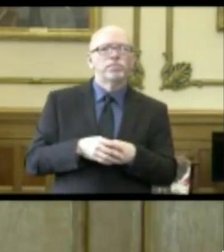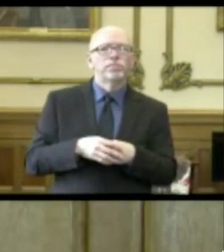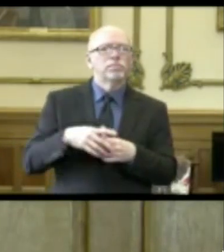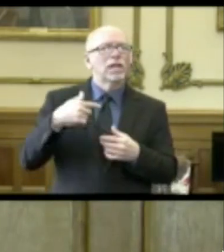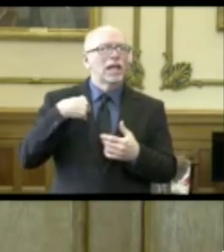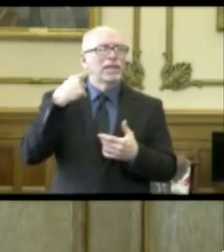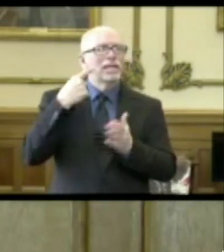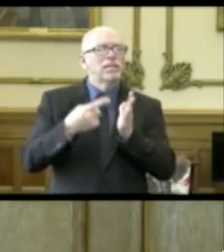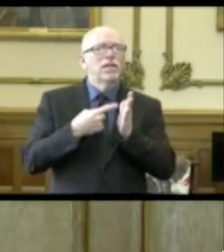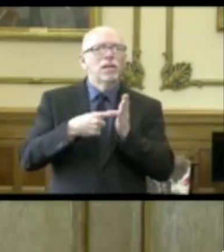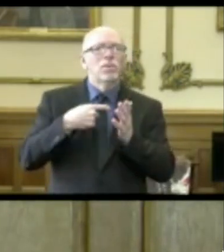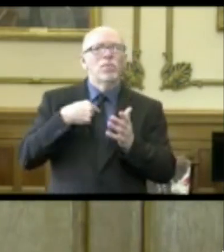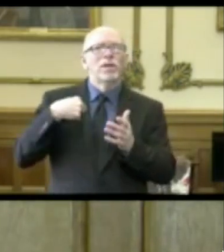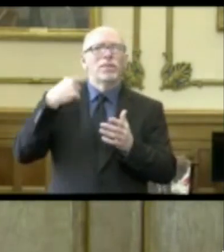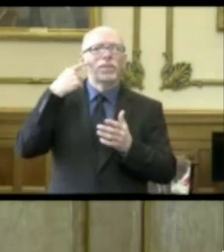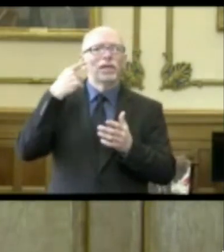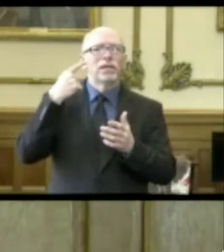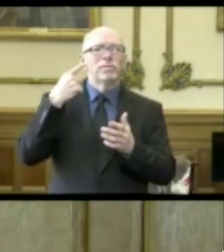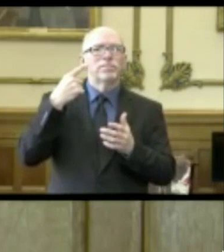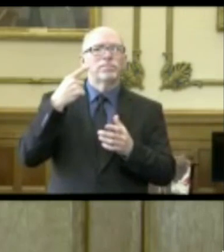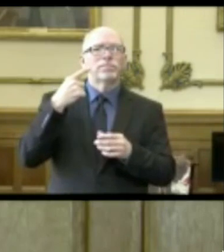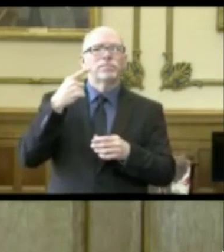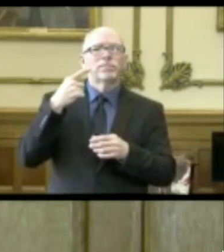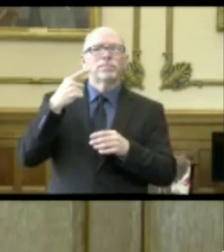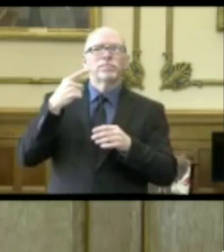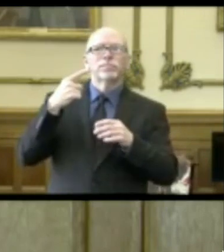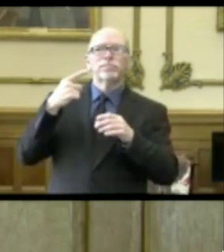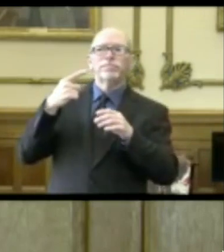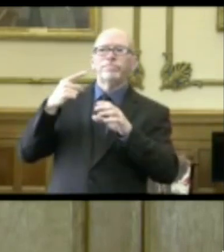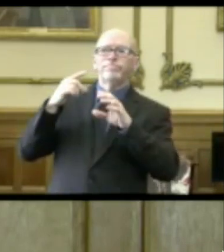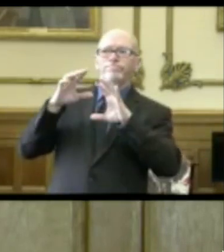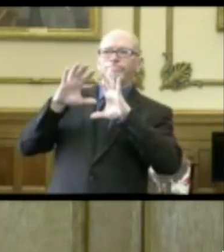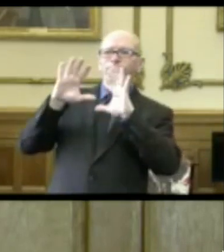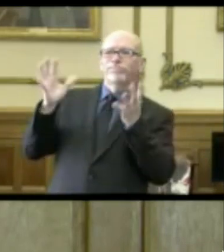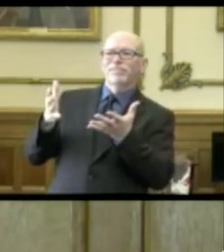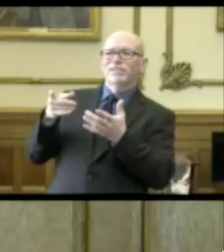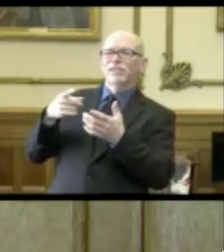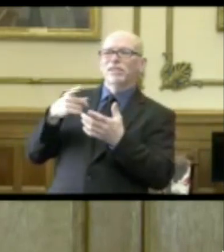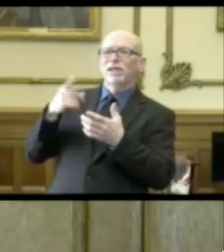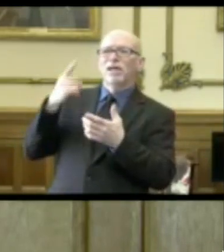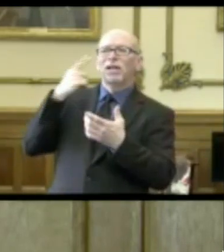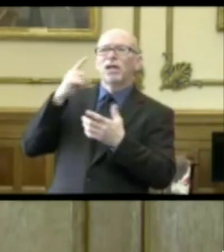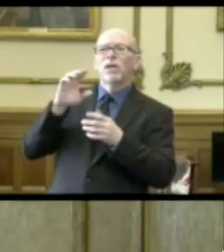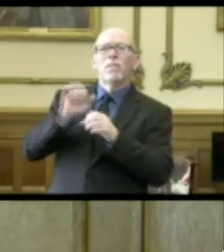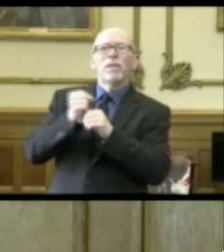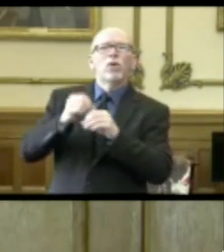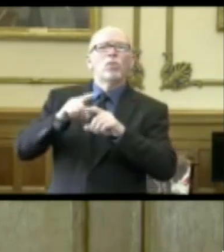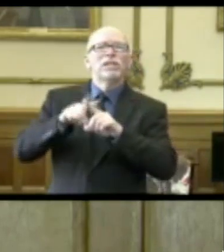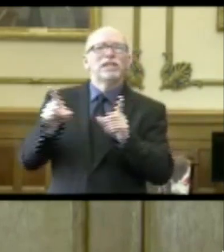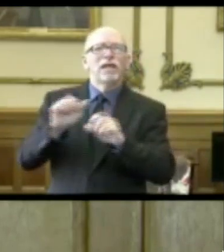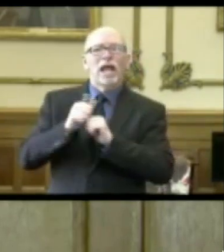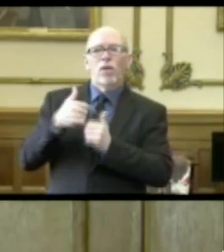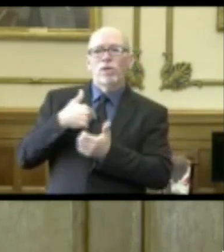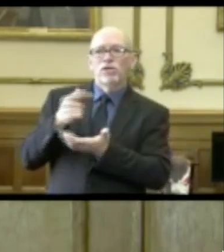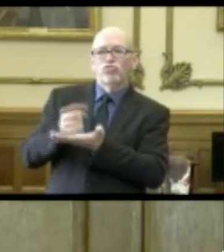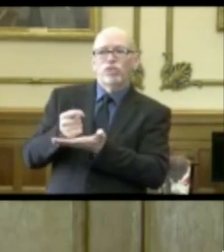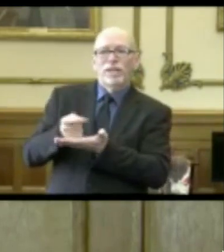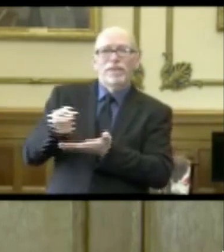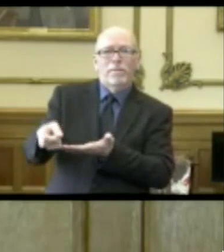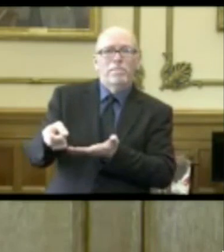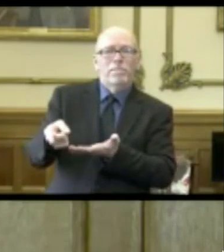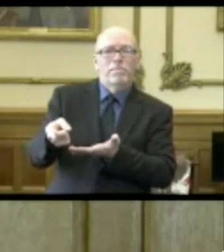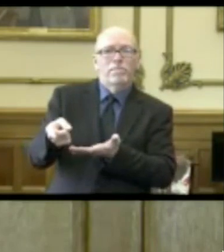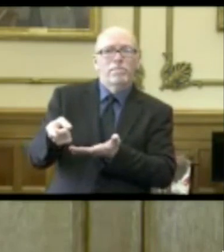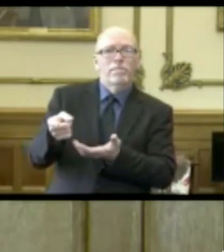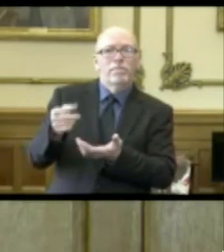sometimes we think that the clinical picture, we don't, it doesn't make a difference in how we're going to treat this particular individual.